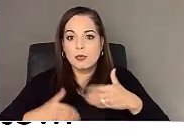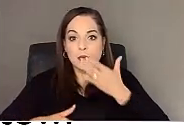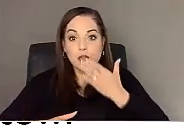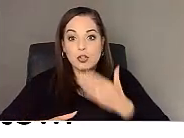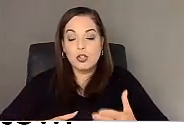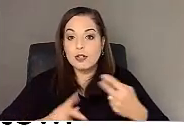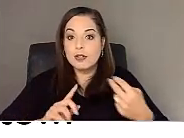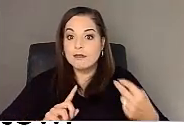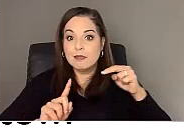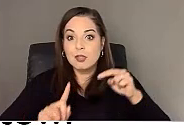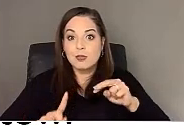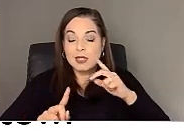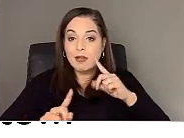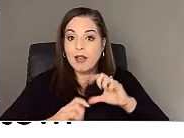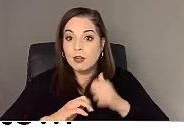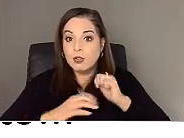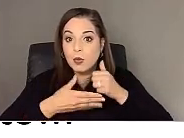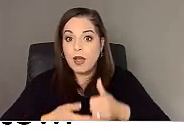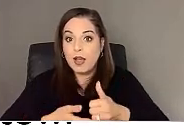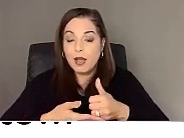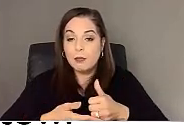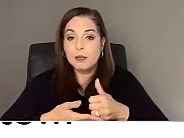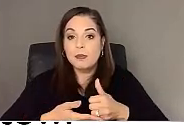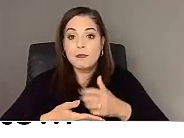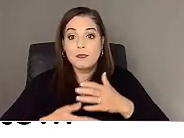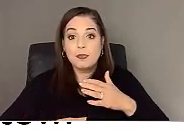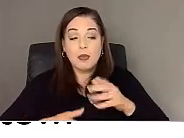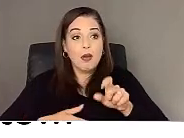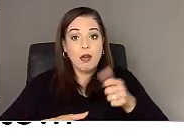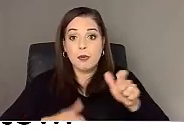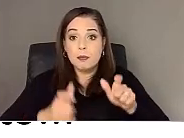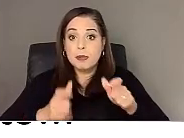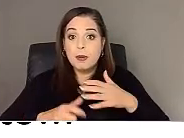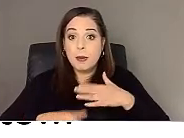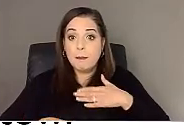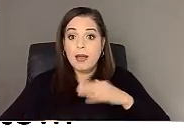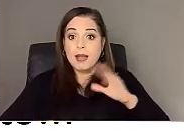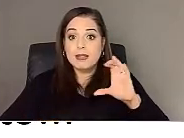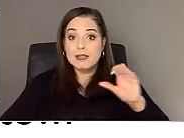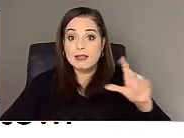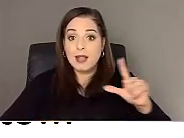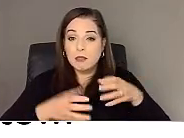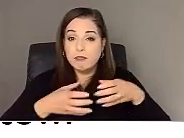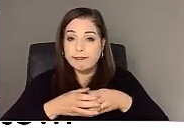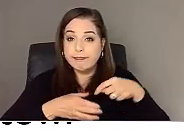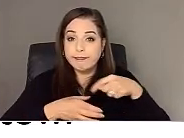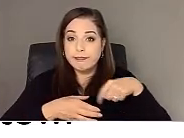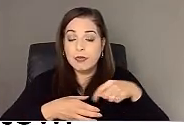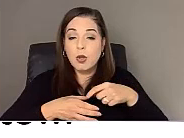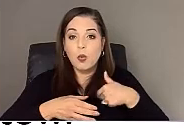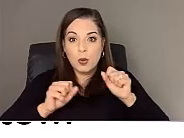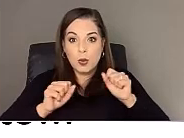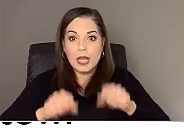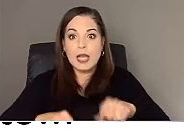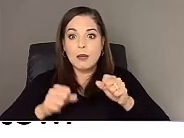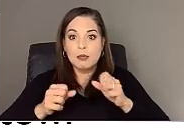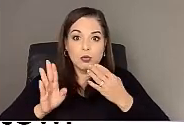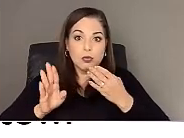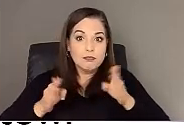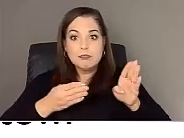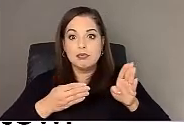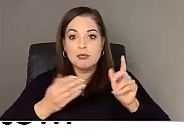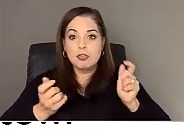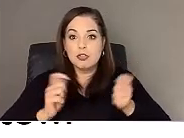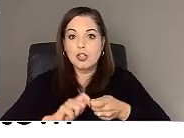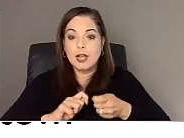assist other people at my cell that we were able to take a huge pivot at our cell and increase the